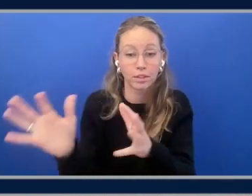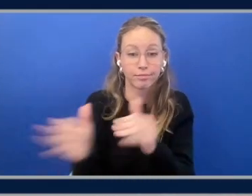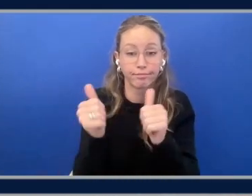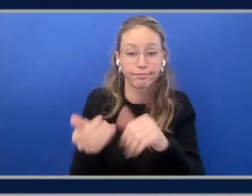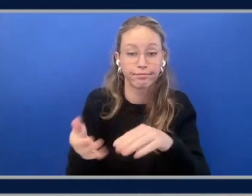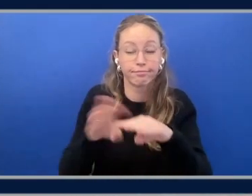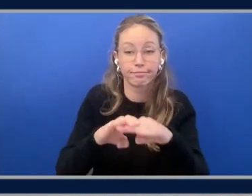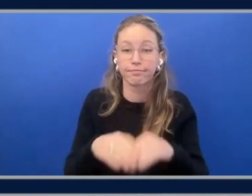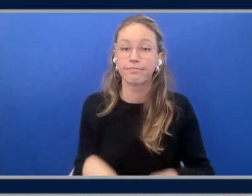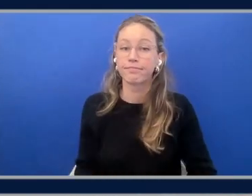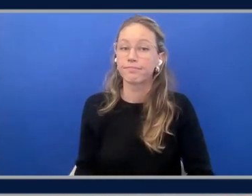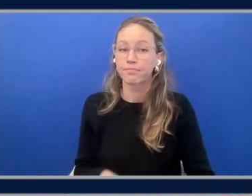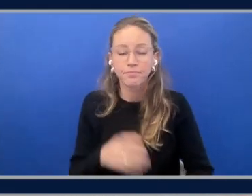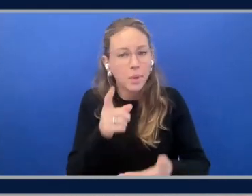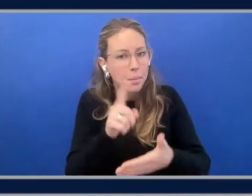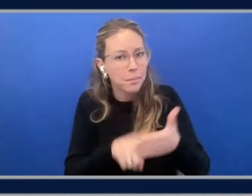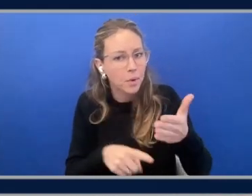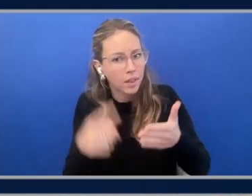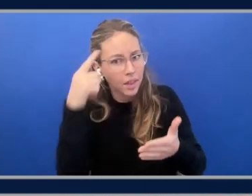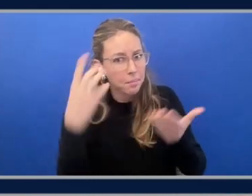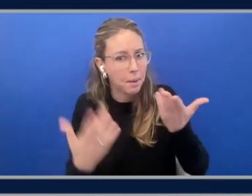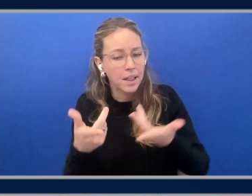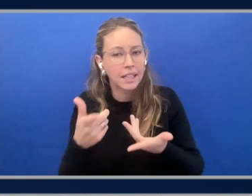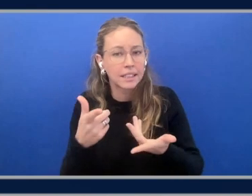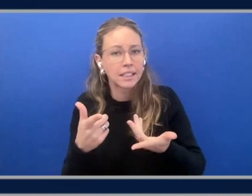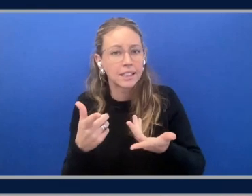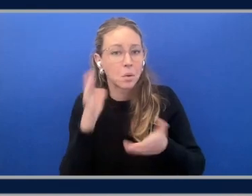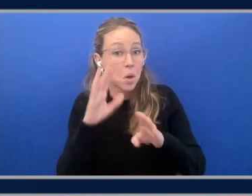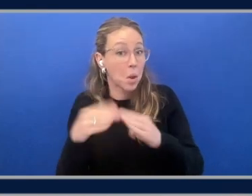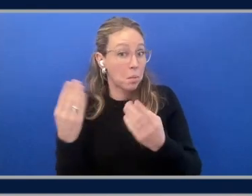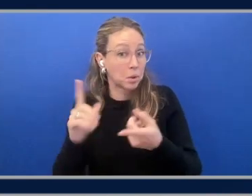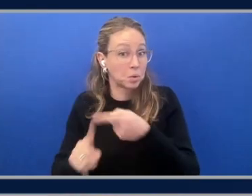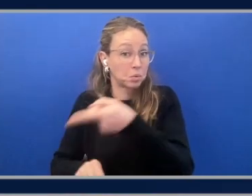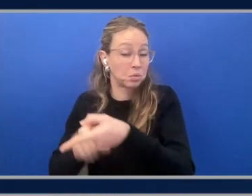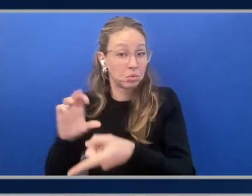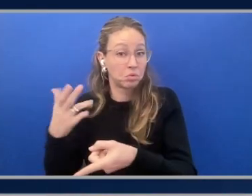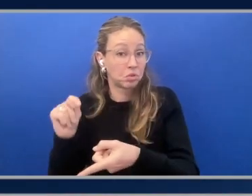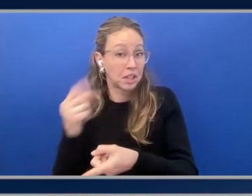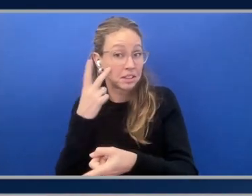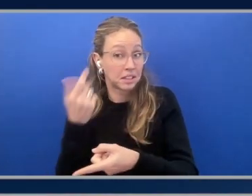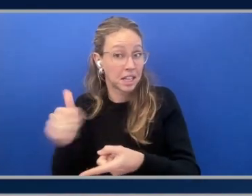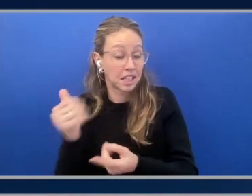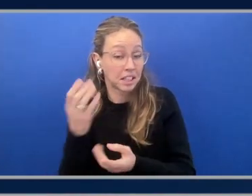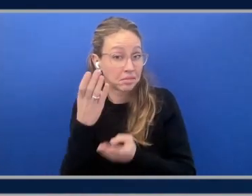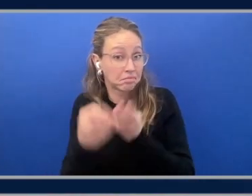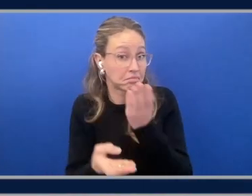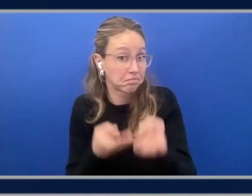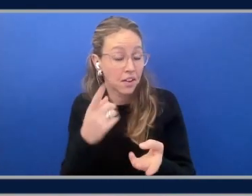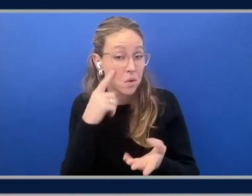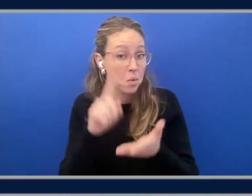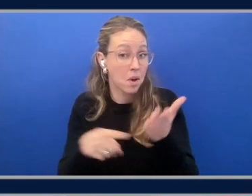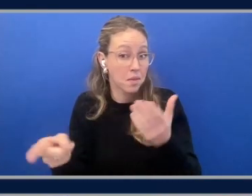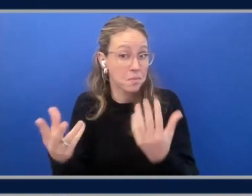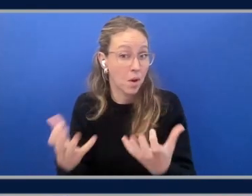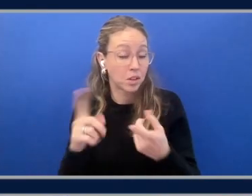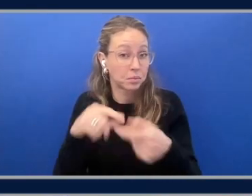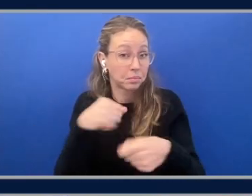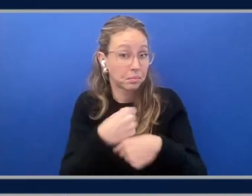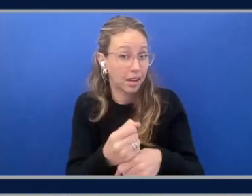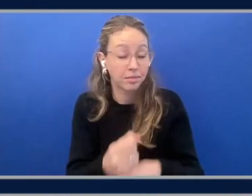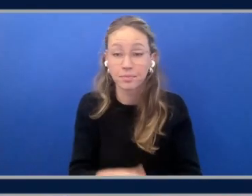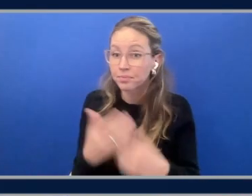be, what do you think, a bit of a curveball open up to the chat? Let's see what we get some suggestions to put together. Yeah, let's see what the chat wants. All right, chat,